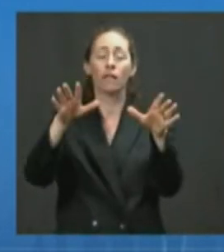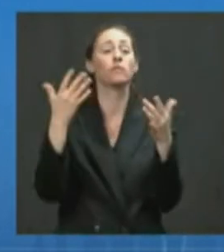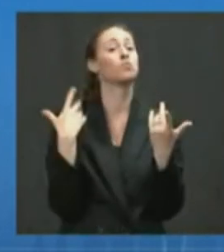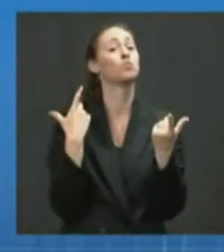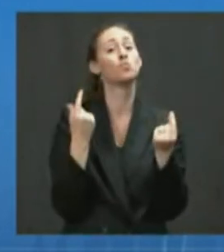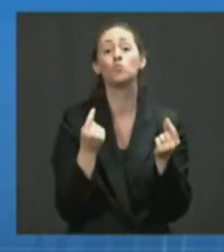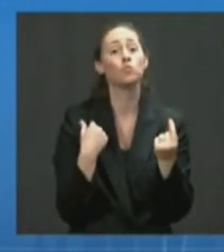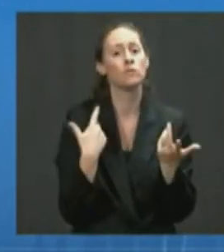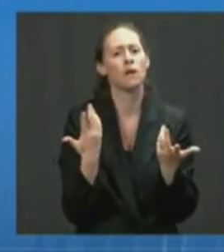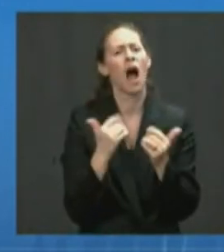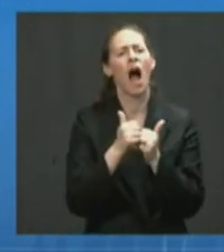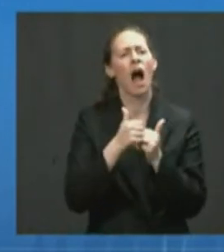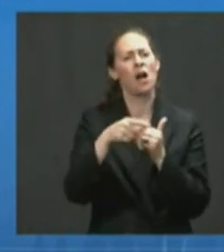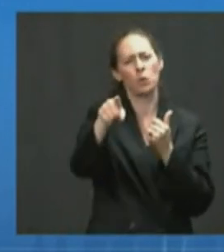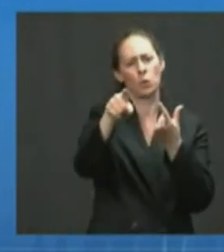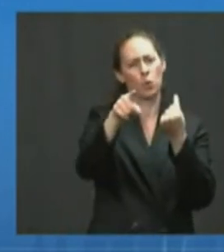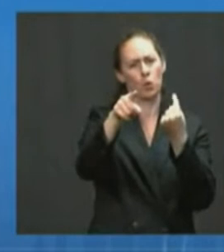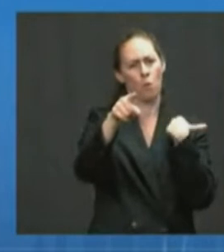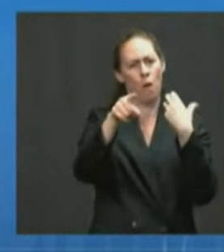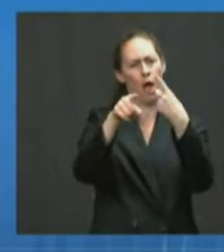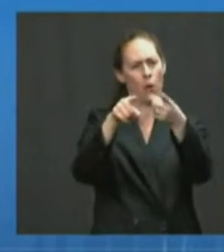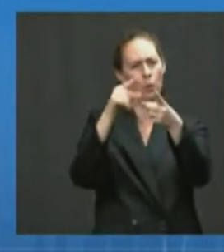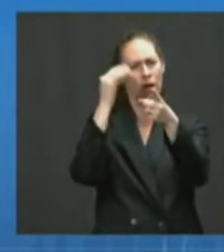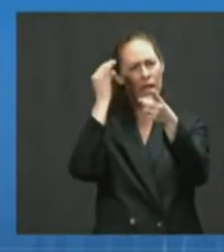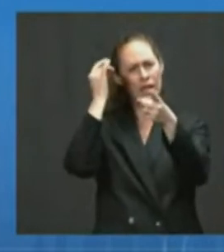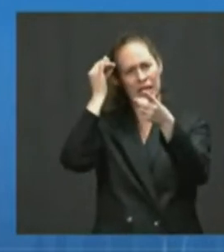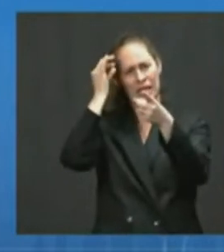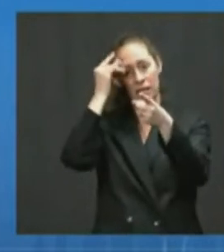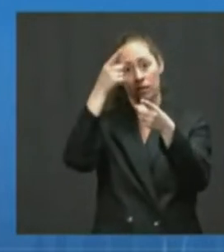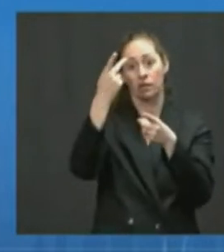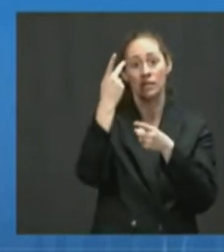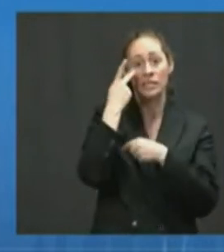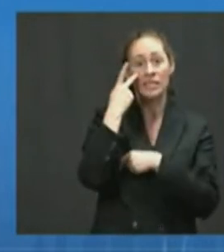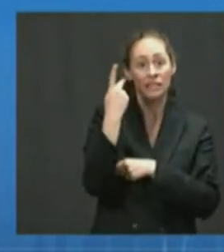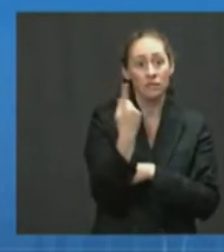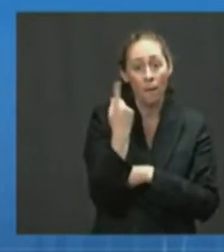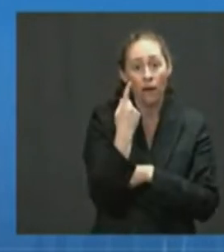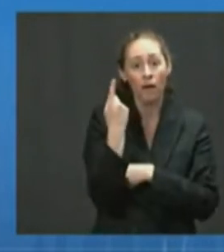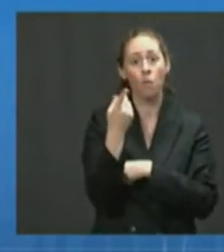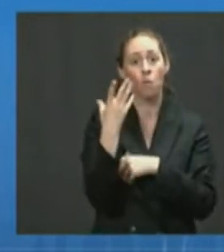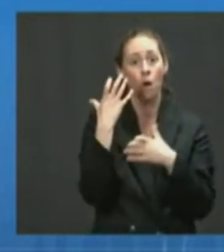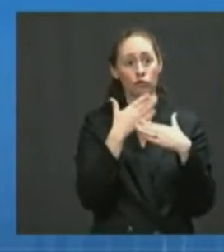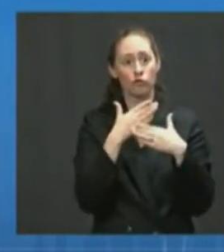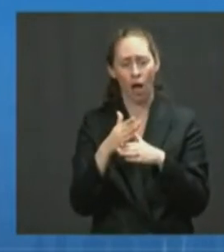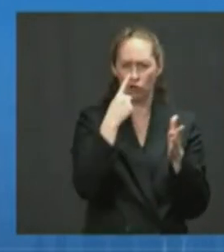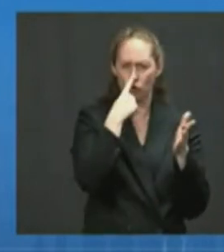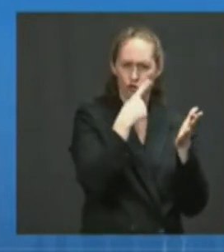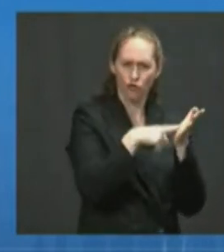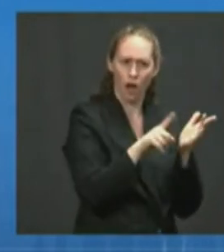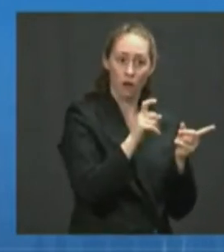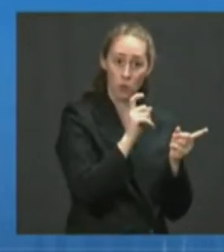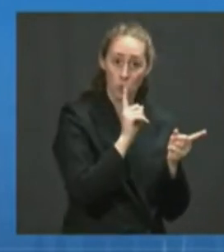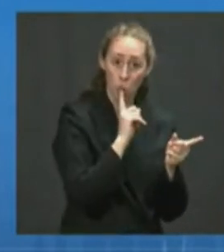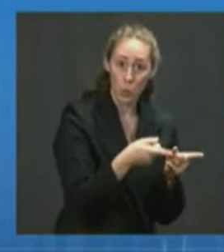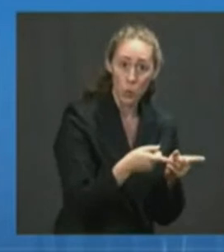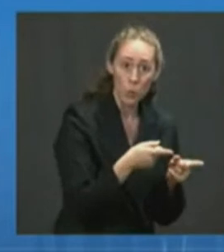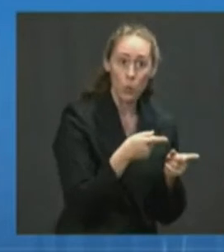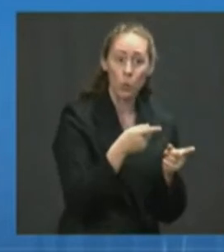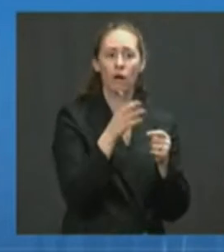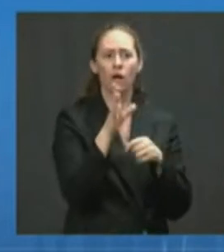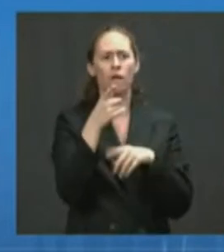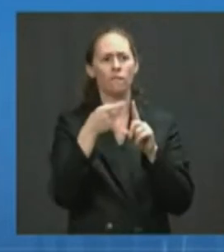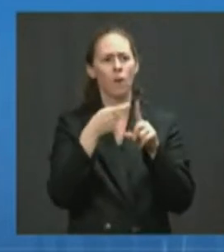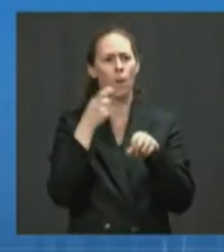their own bar for sharing health information by checking to make sure that it's backed by credible scientific sources. As we say in the